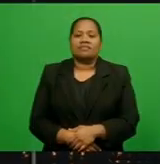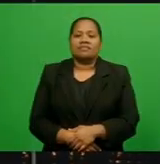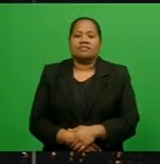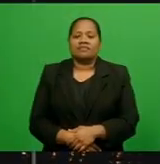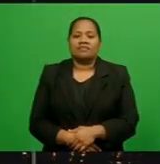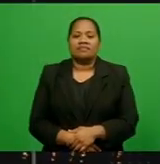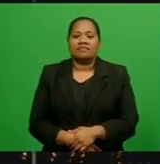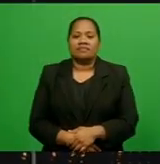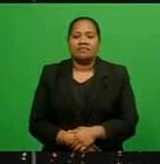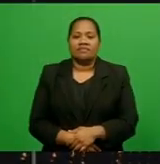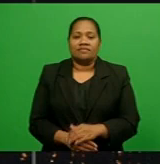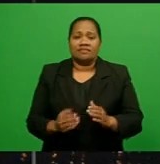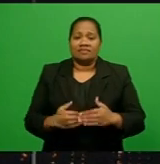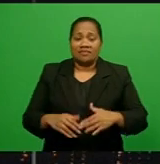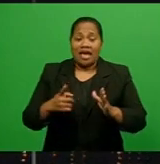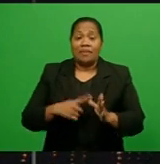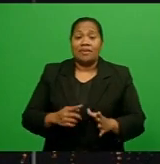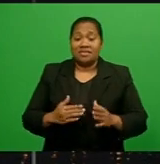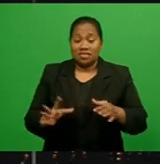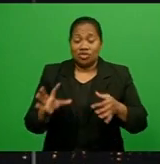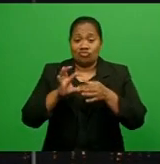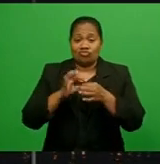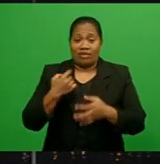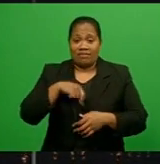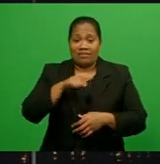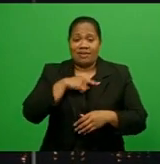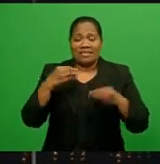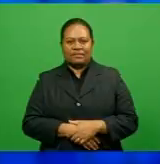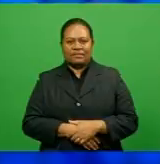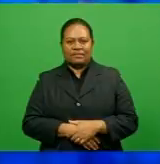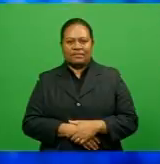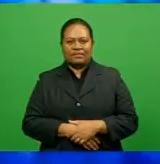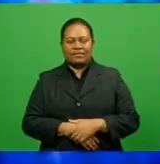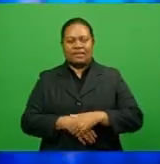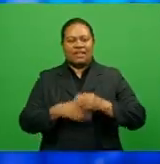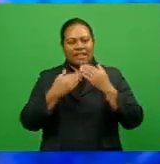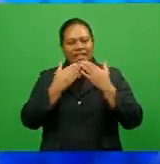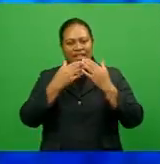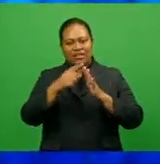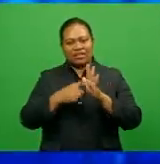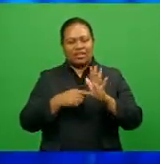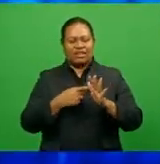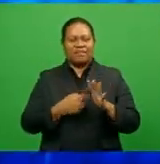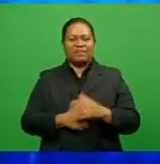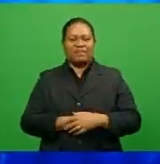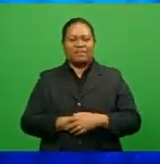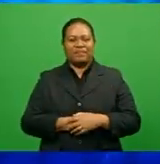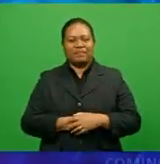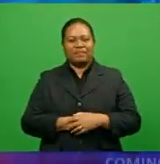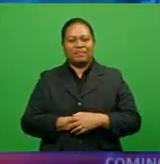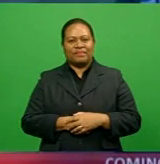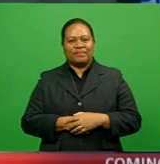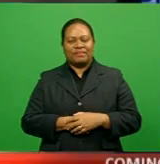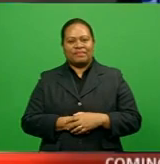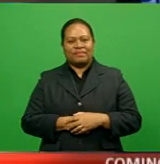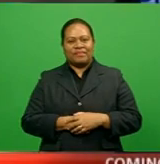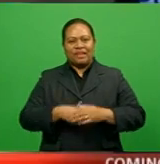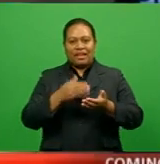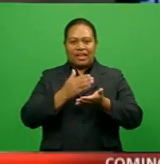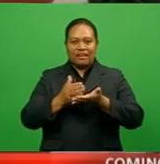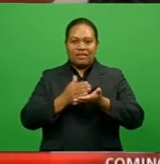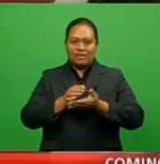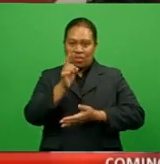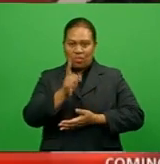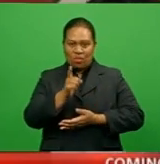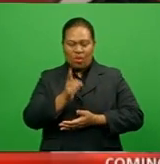And Apenisa joins us now with the latest in business. Thanks, Jackie. Coming up, FNPF